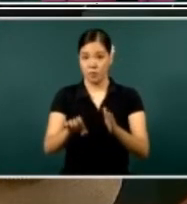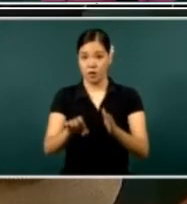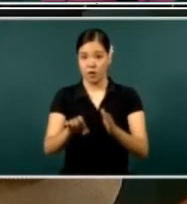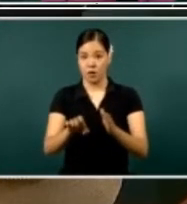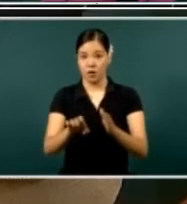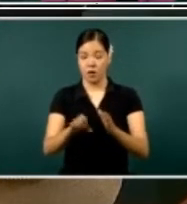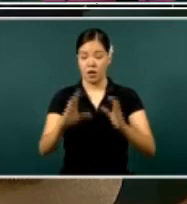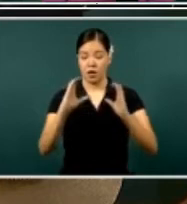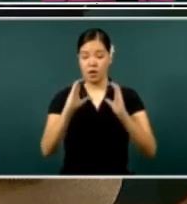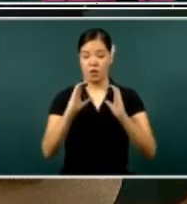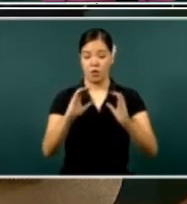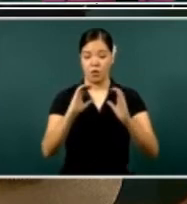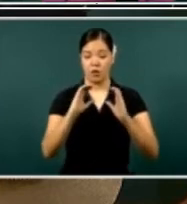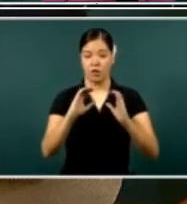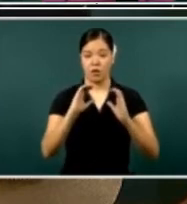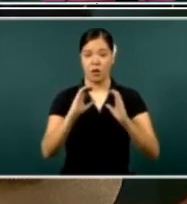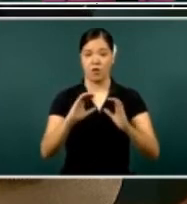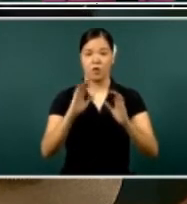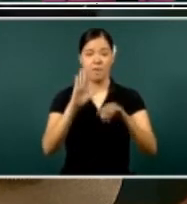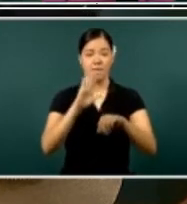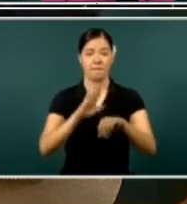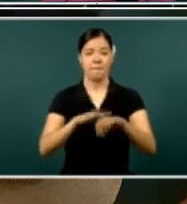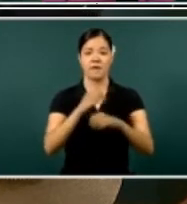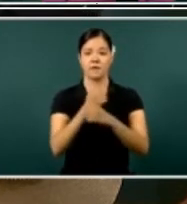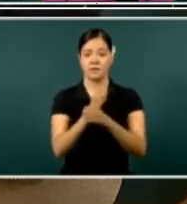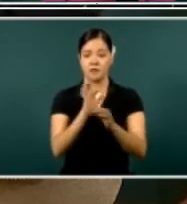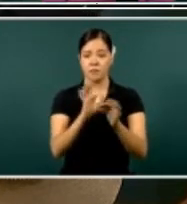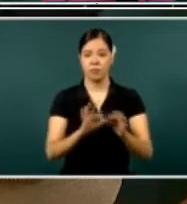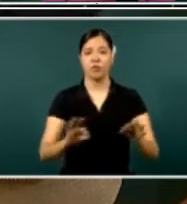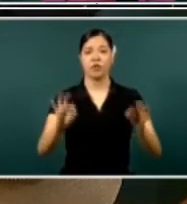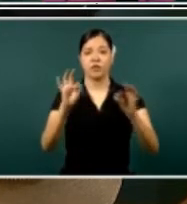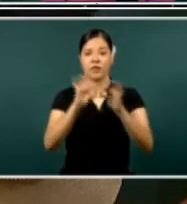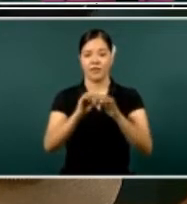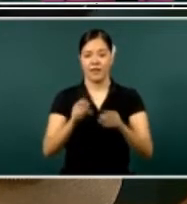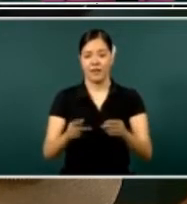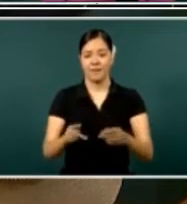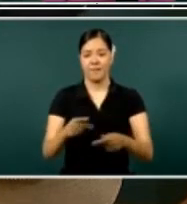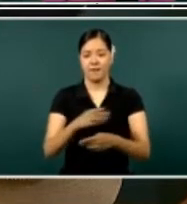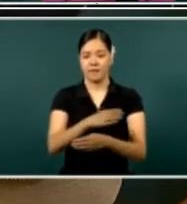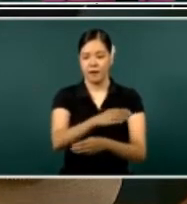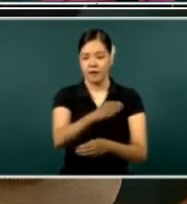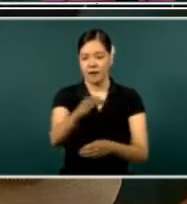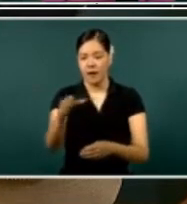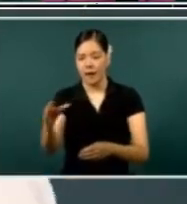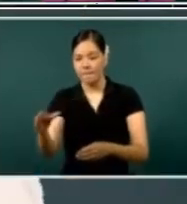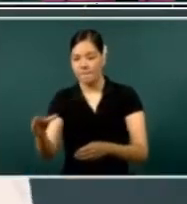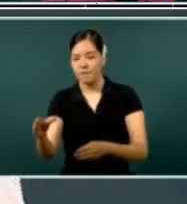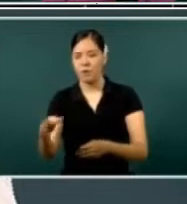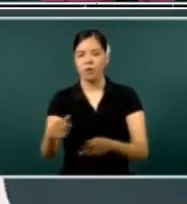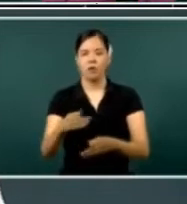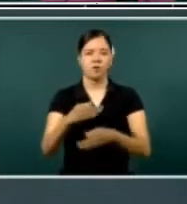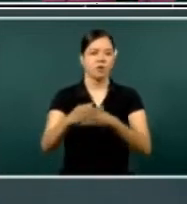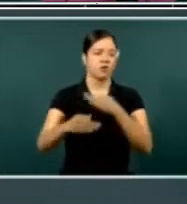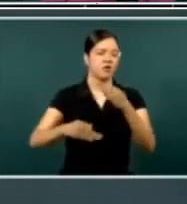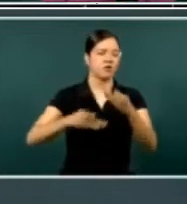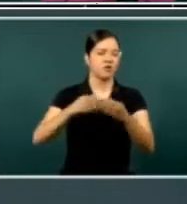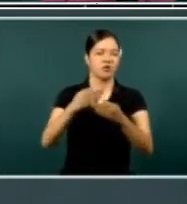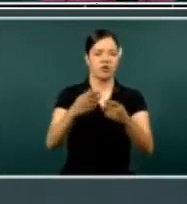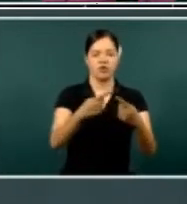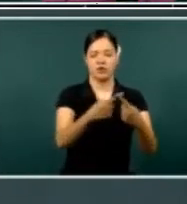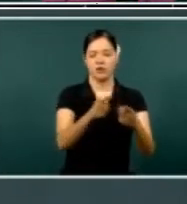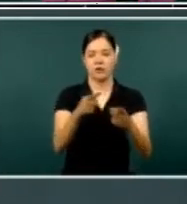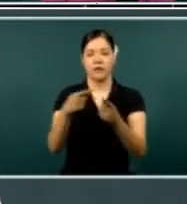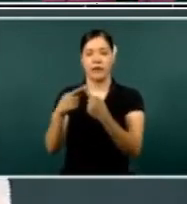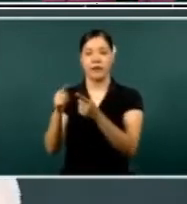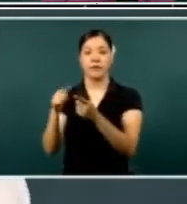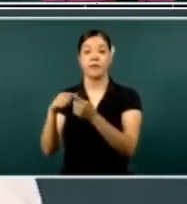that protect special protection of our people, our territory and natural resources of this great university